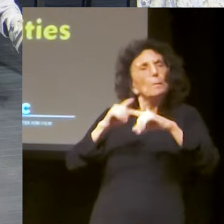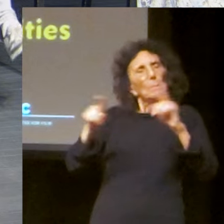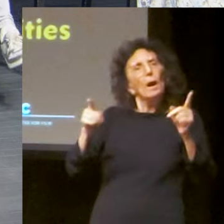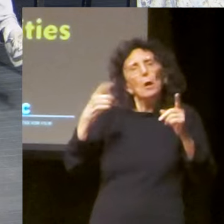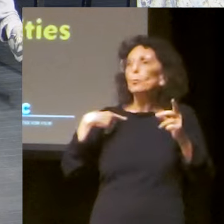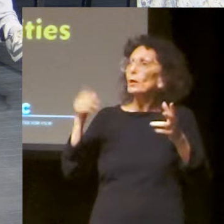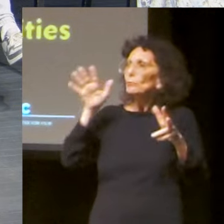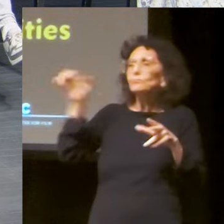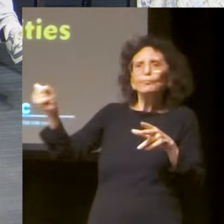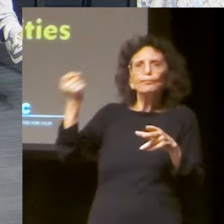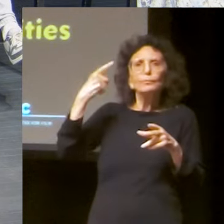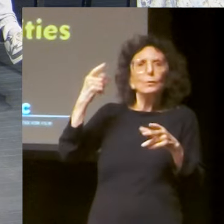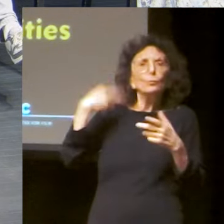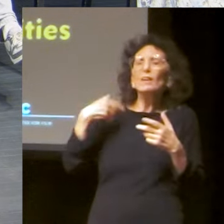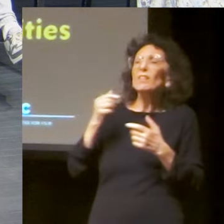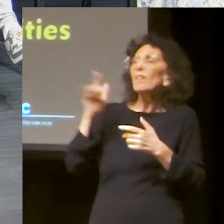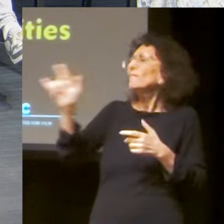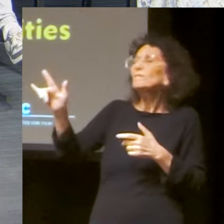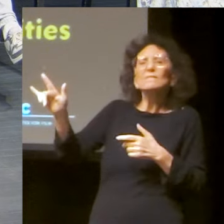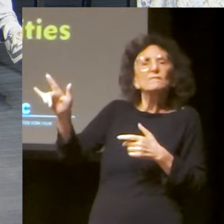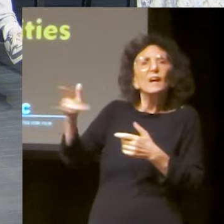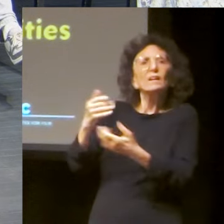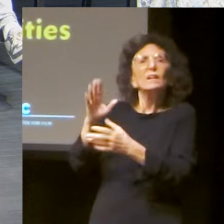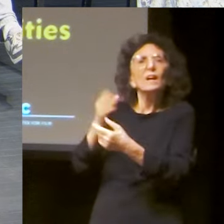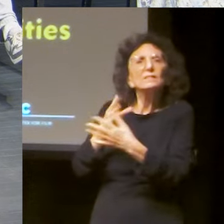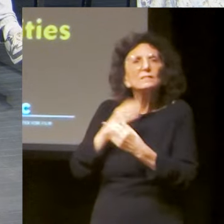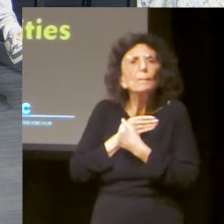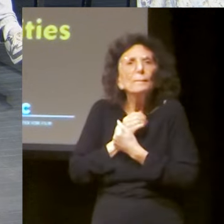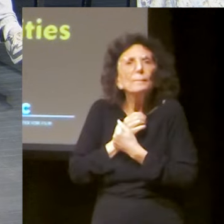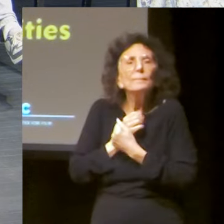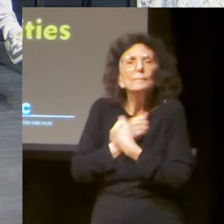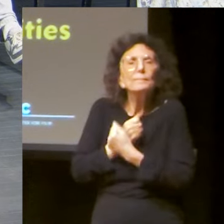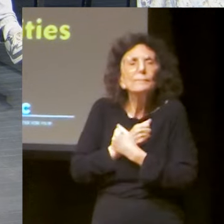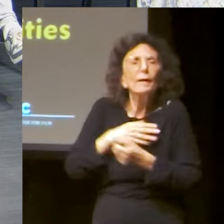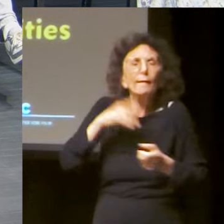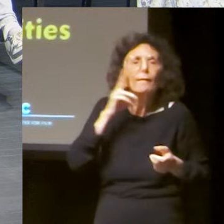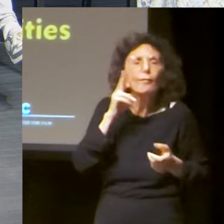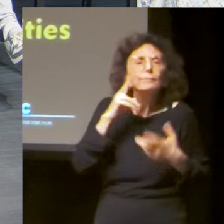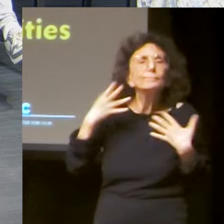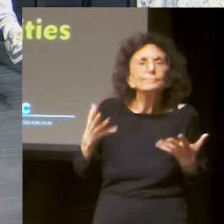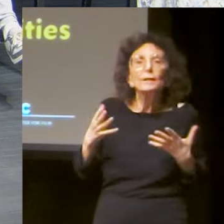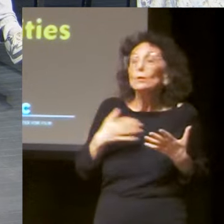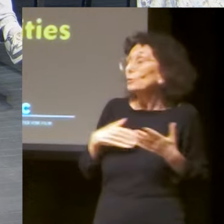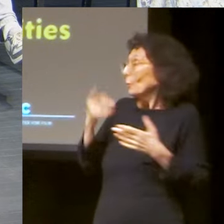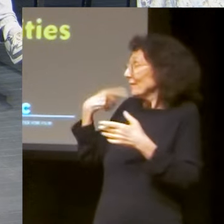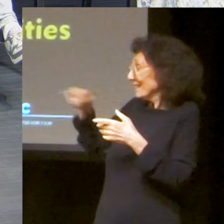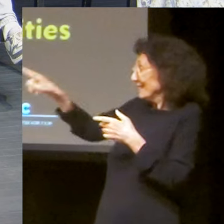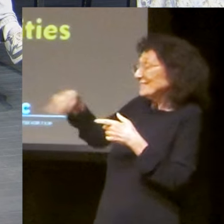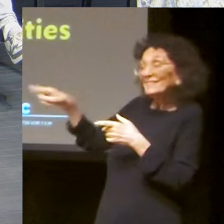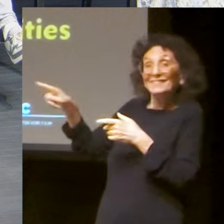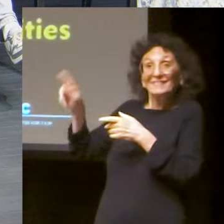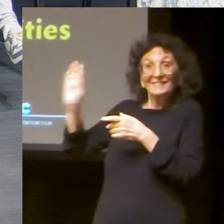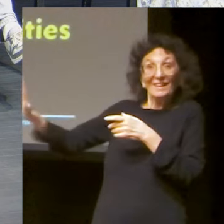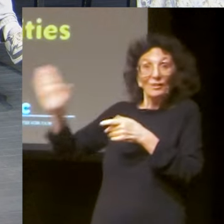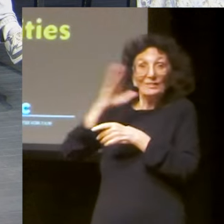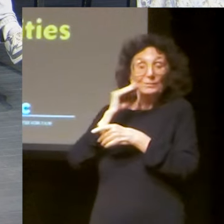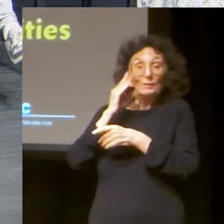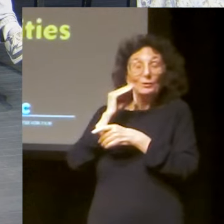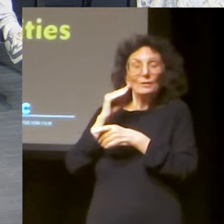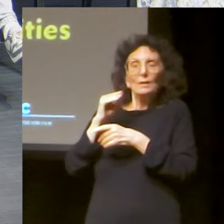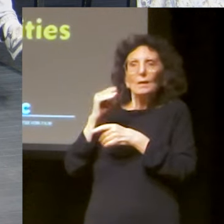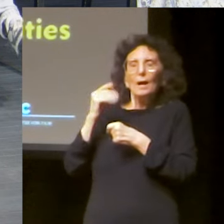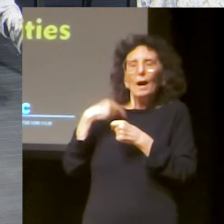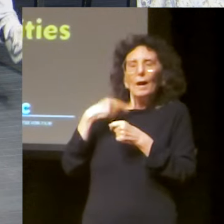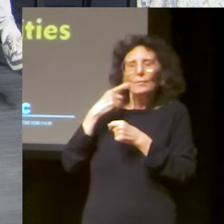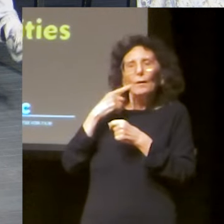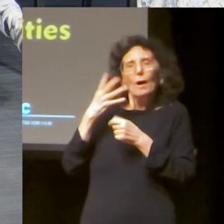there were other parts of the way he expressed himself that were, um, much more rudimentary, you know, and, uh, we loved